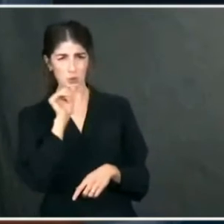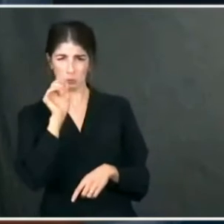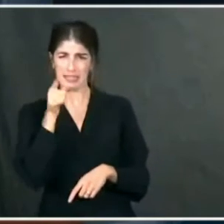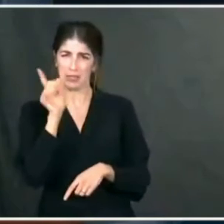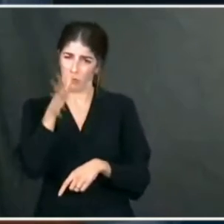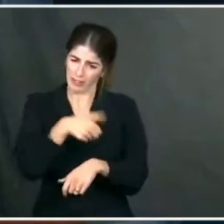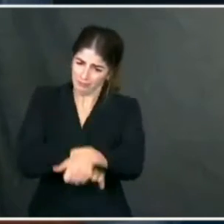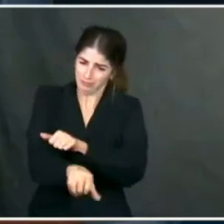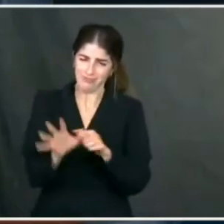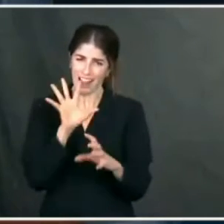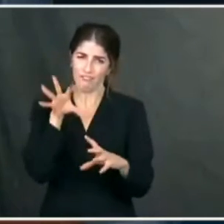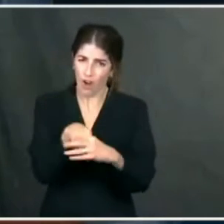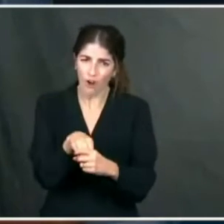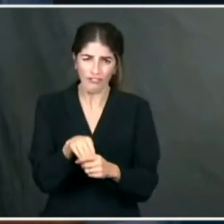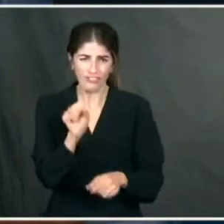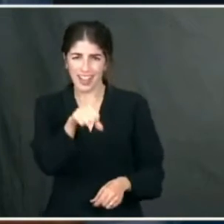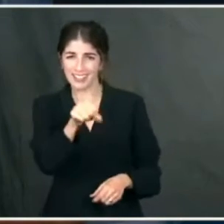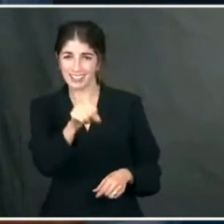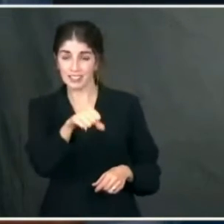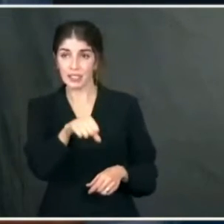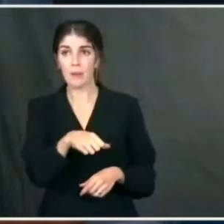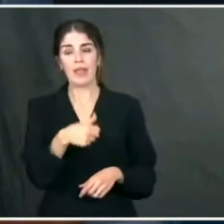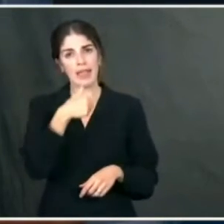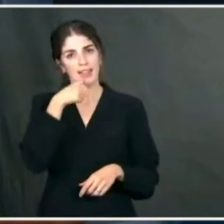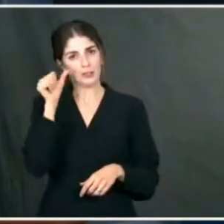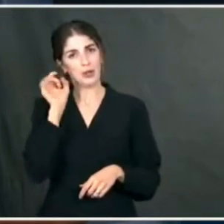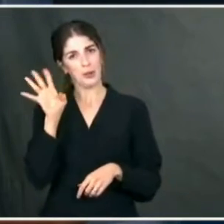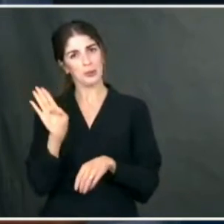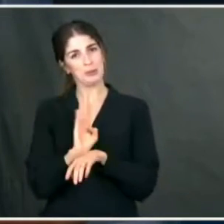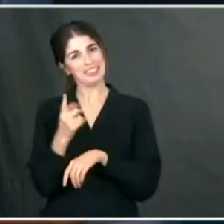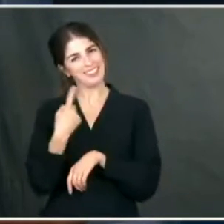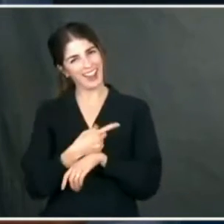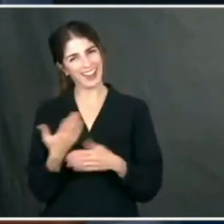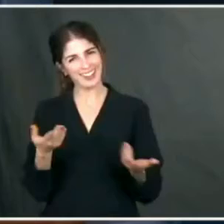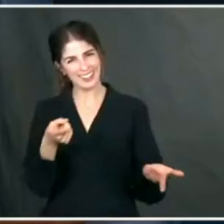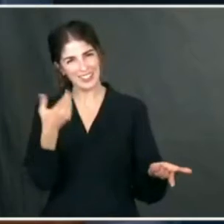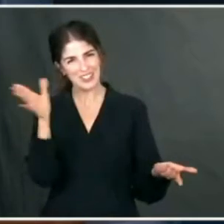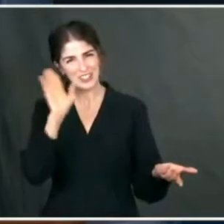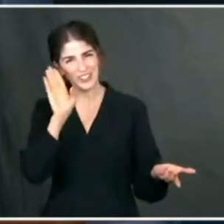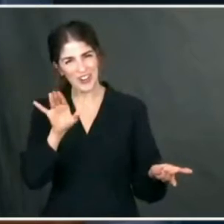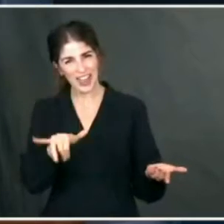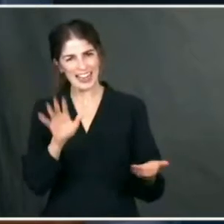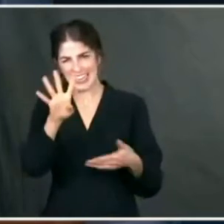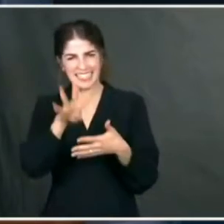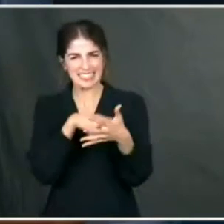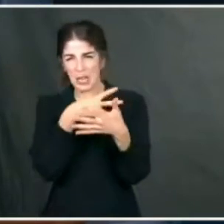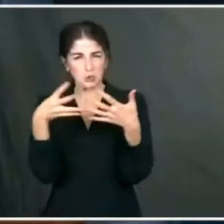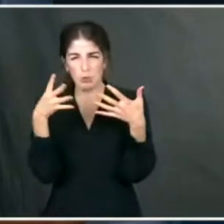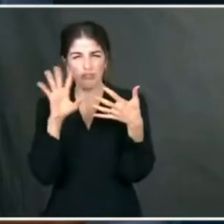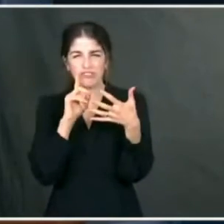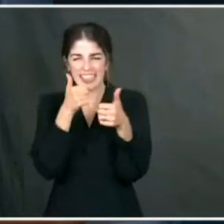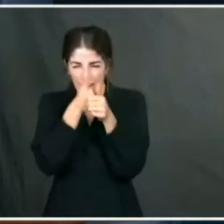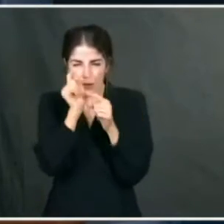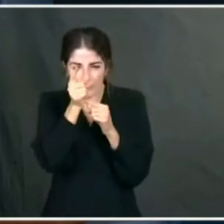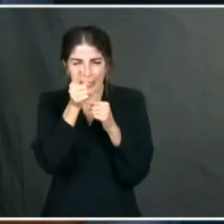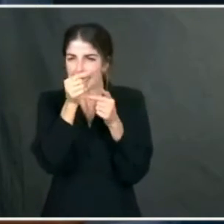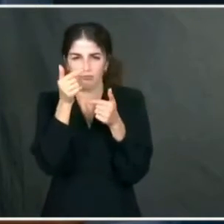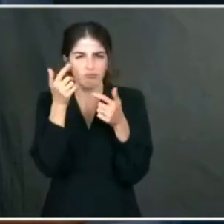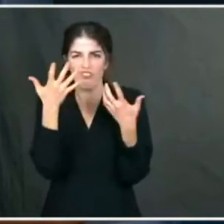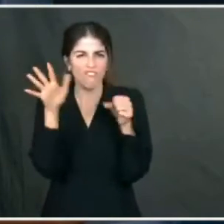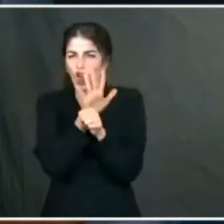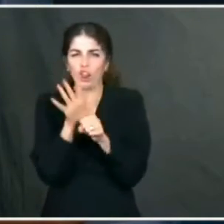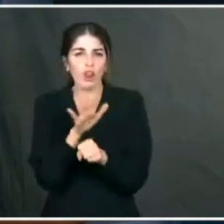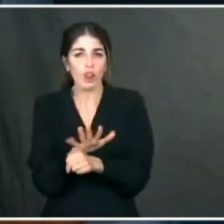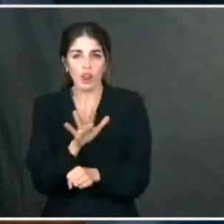this process, Mary. And he was. Yesterday was quite a busy day for him, as you all know. His schedule was minute by minute. And his family was here.